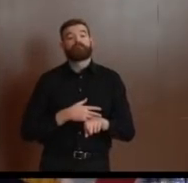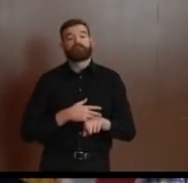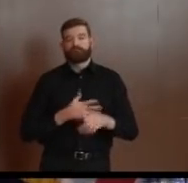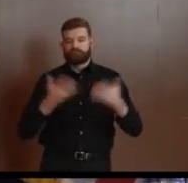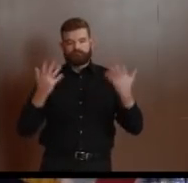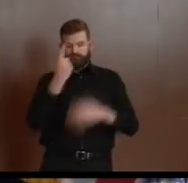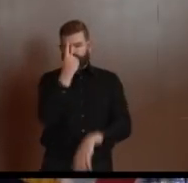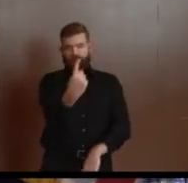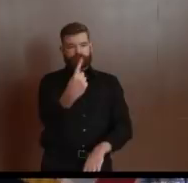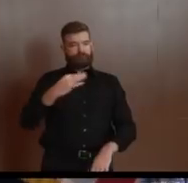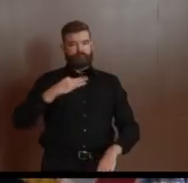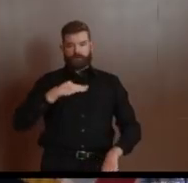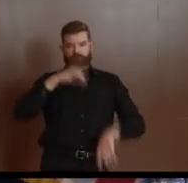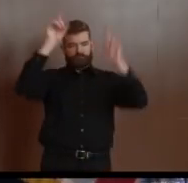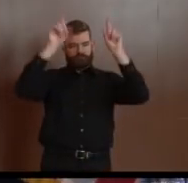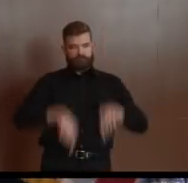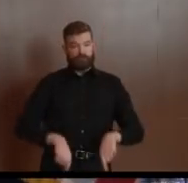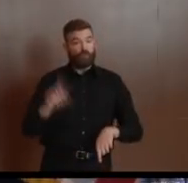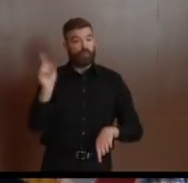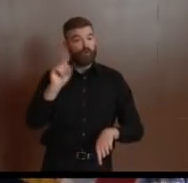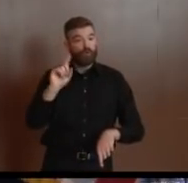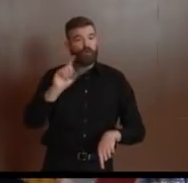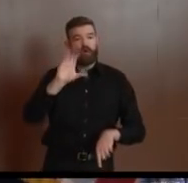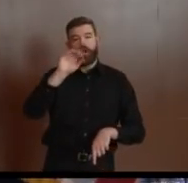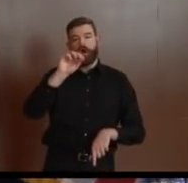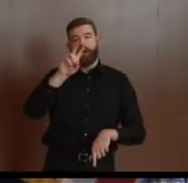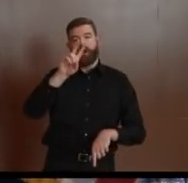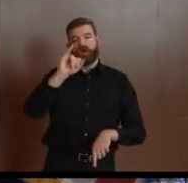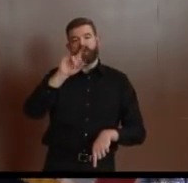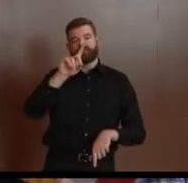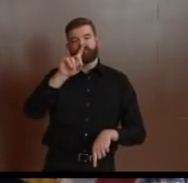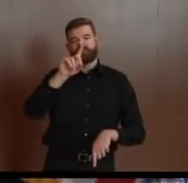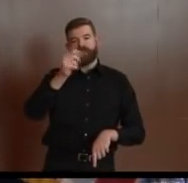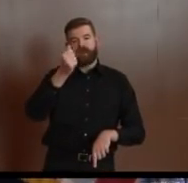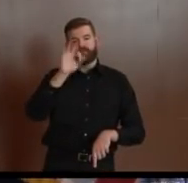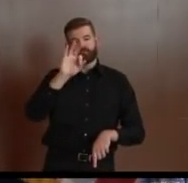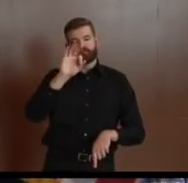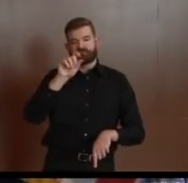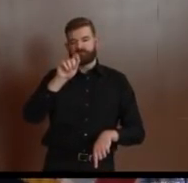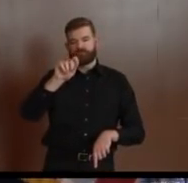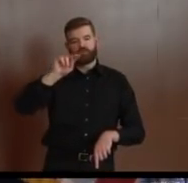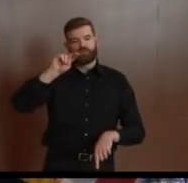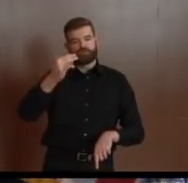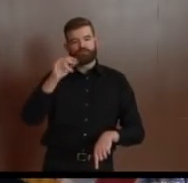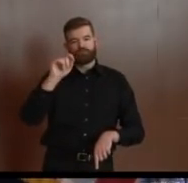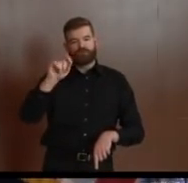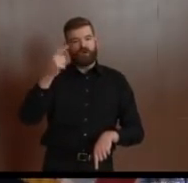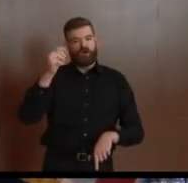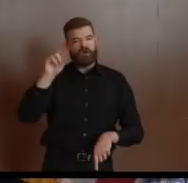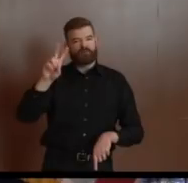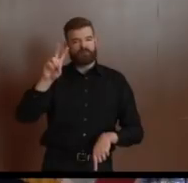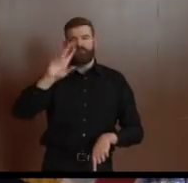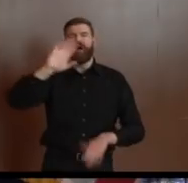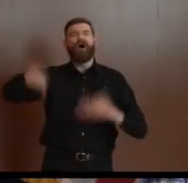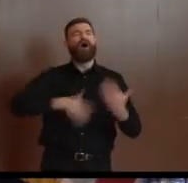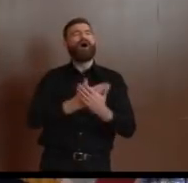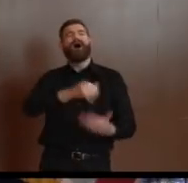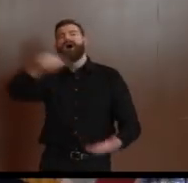COVID19.nj.gov. COVID19.nj.gov.